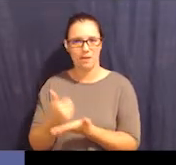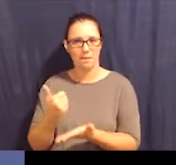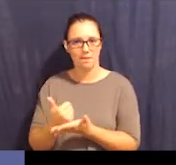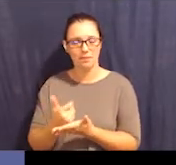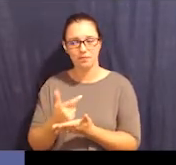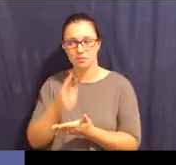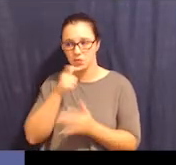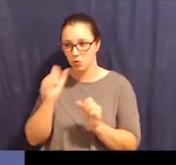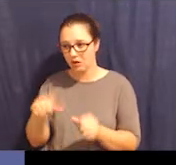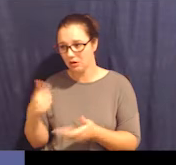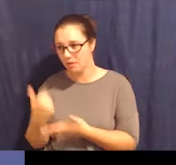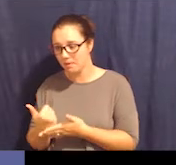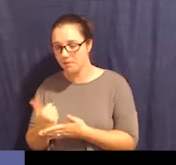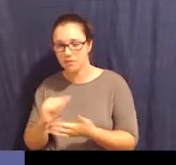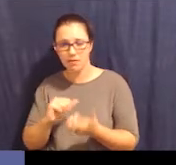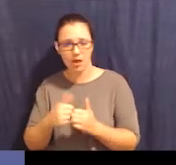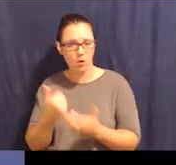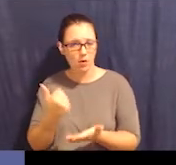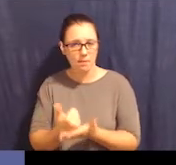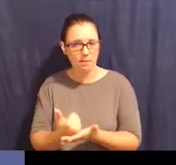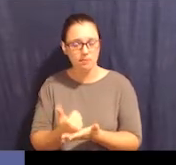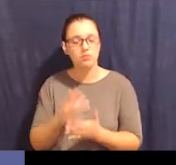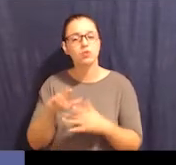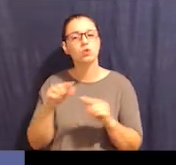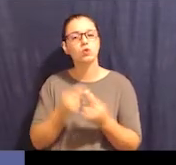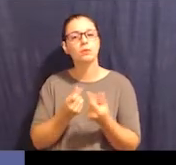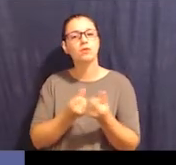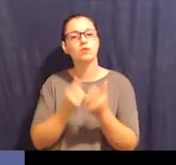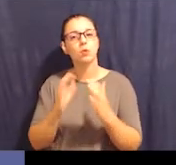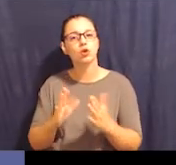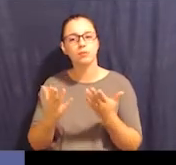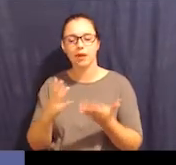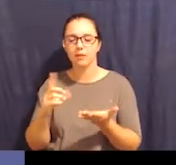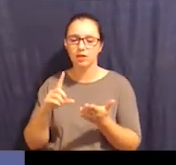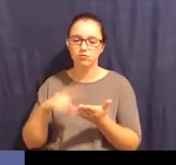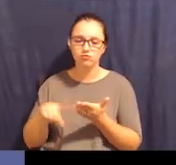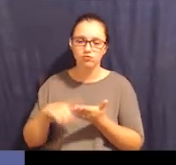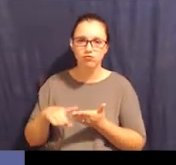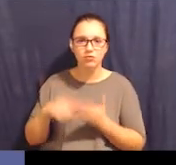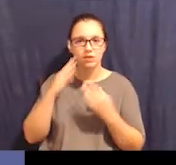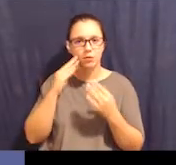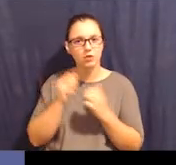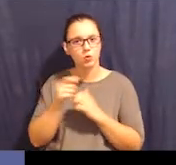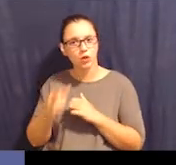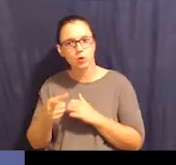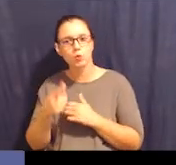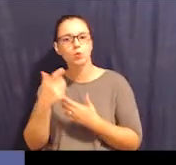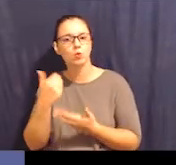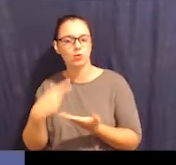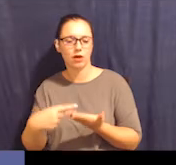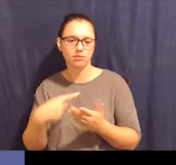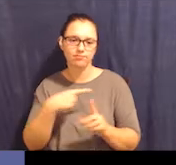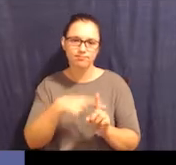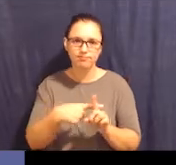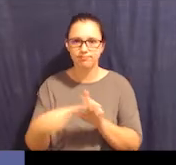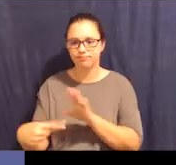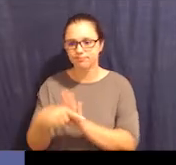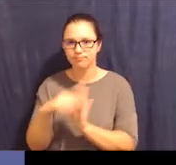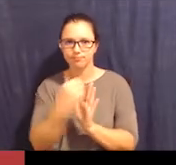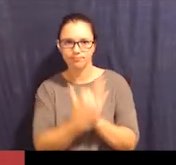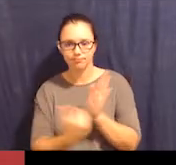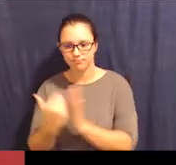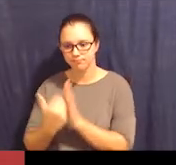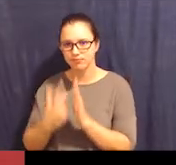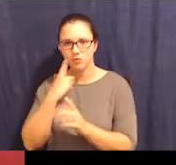help with, who can help, and how. Your group of supporters might look through information with you and talk through the pros and